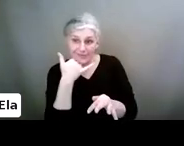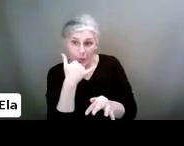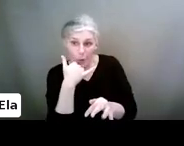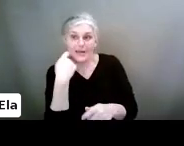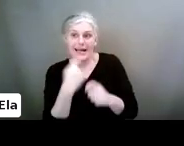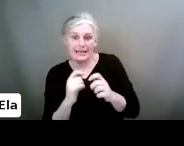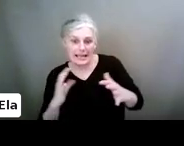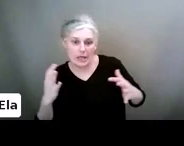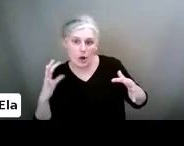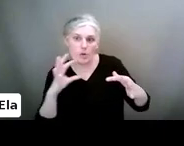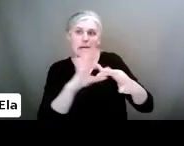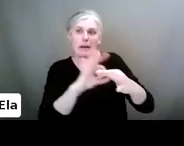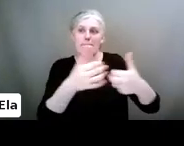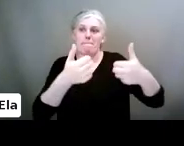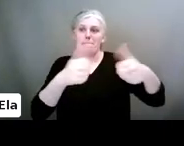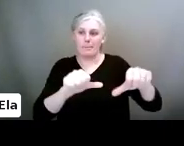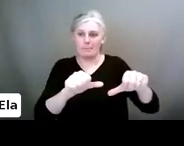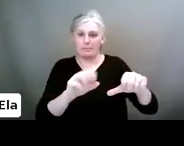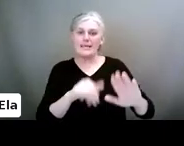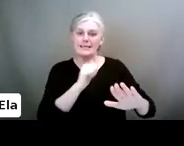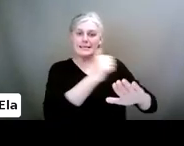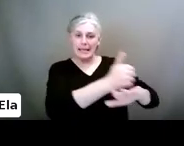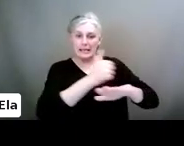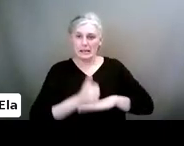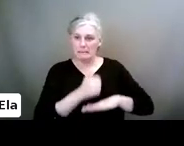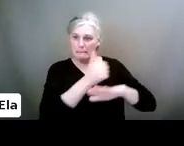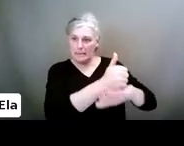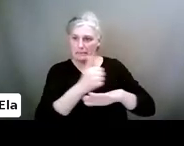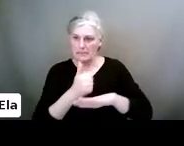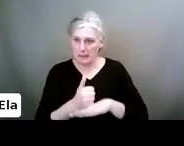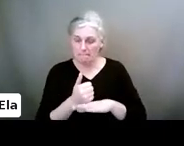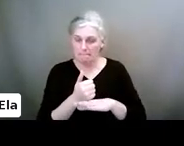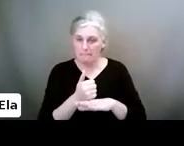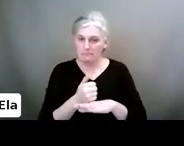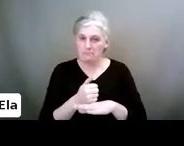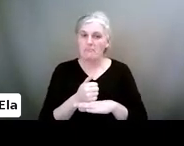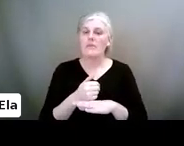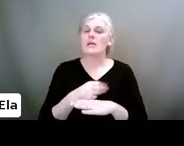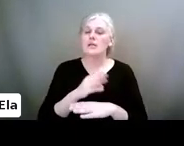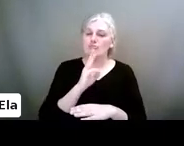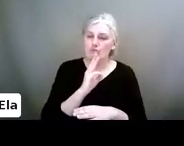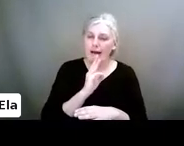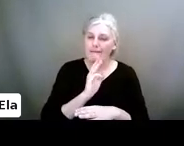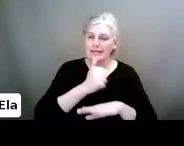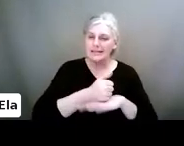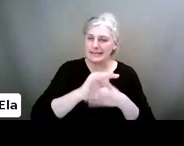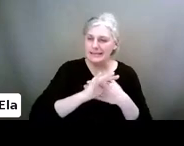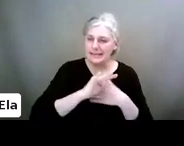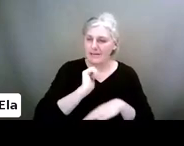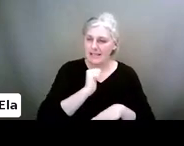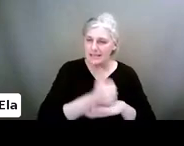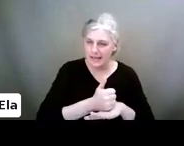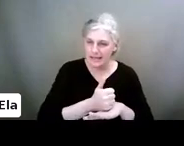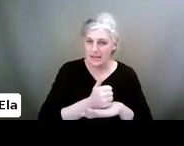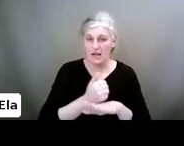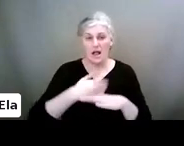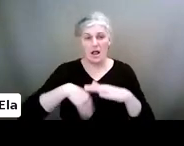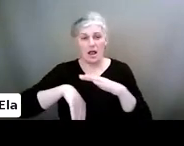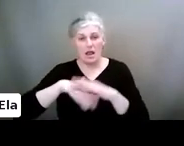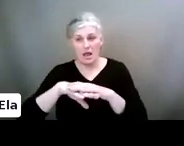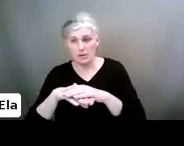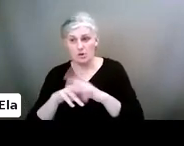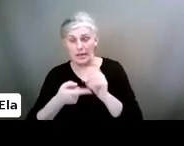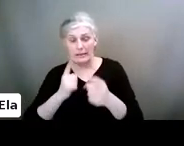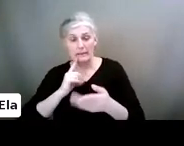And then you can set up all of these things. Are they public, private? You know, they're privacy safety settings. Limit who can send messages to your